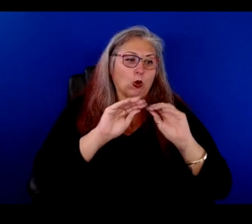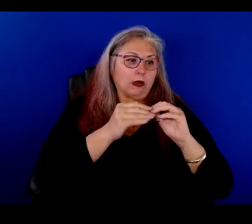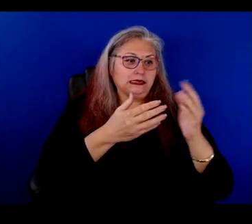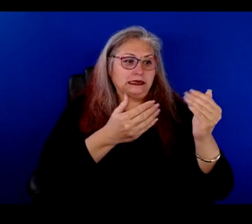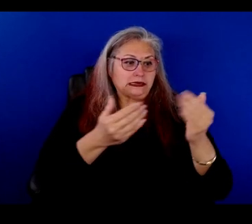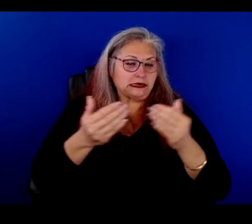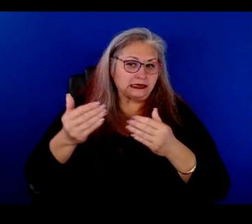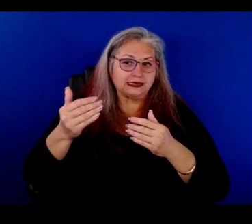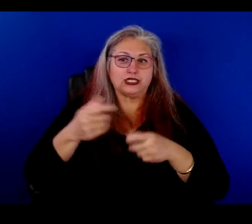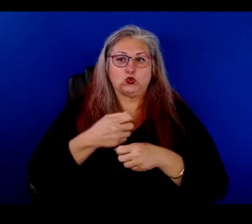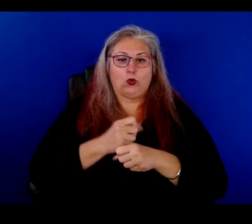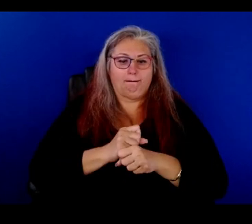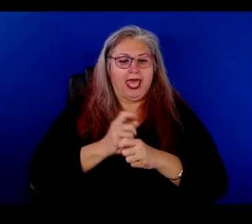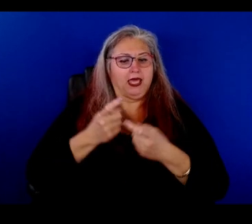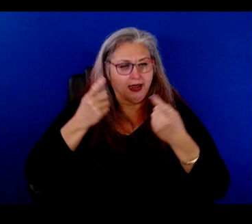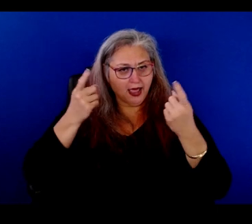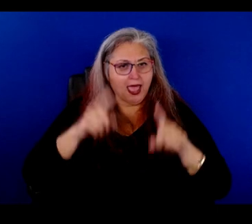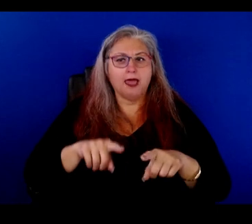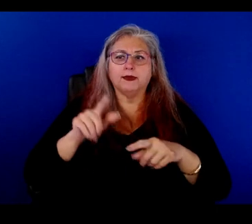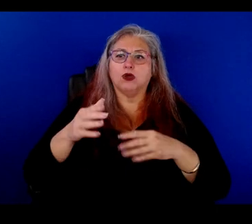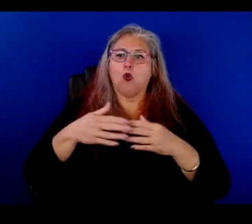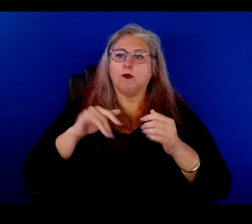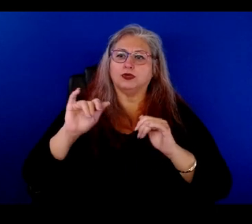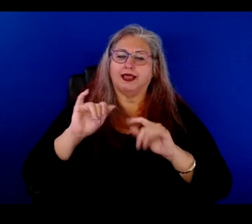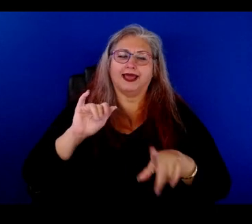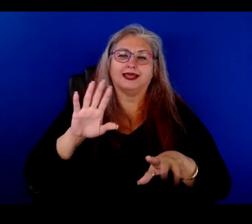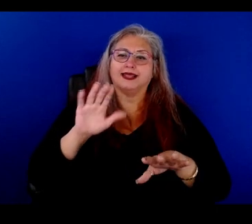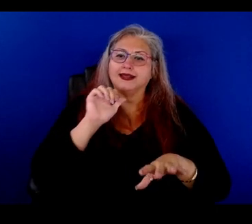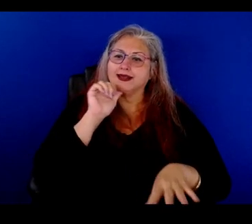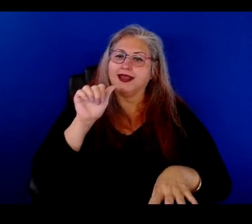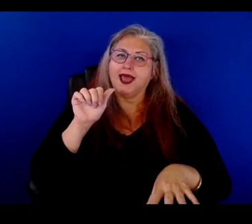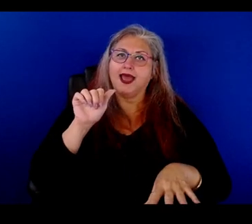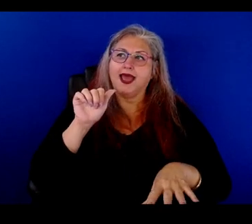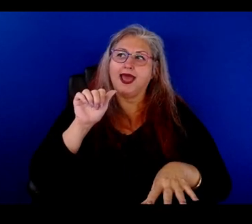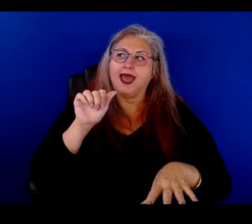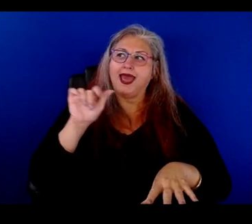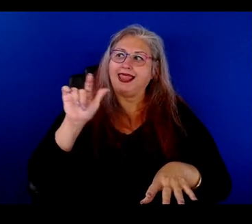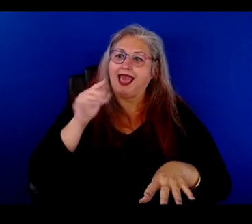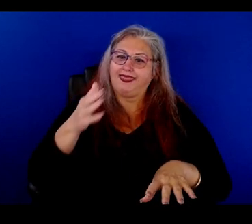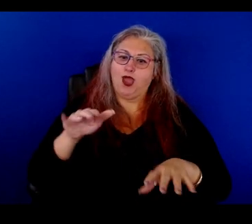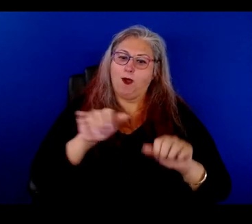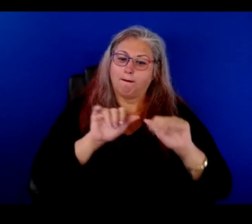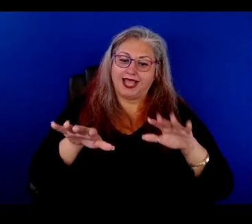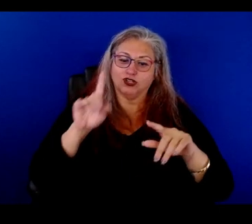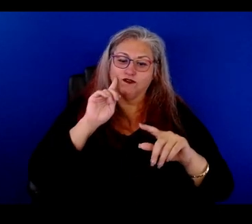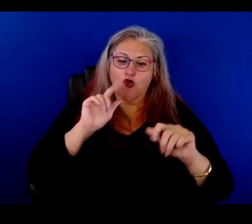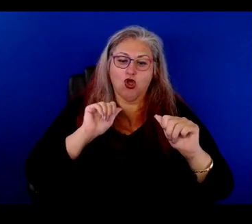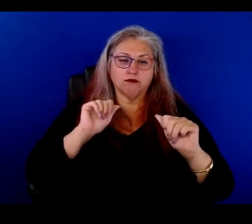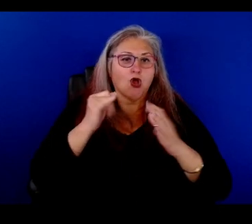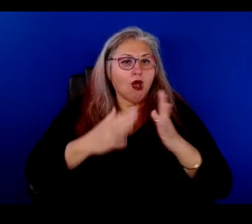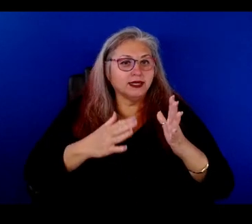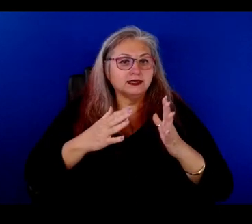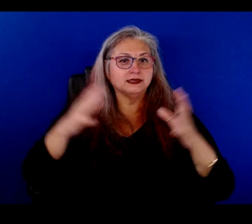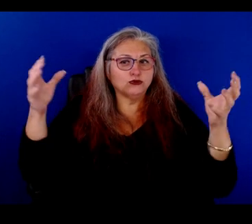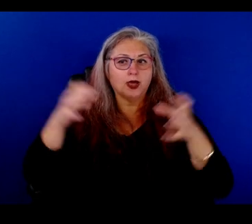and make it happen. Like it, was like, not only like, it was like a magical place where artists came together and